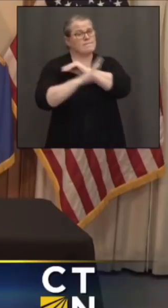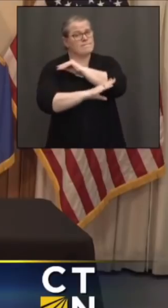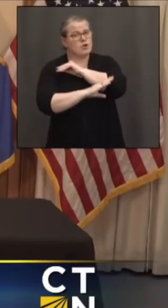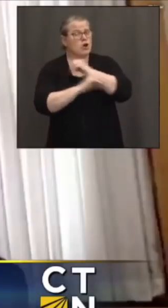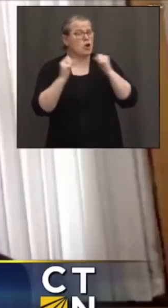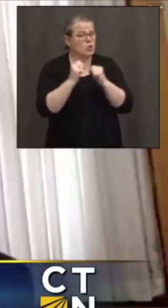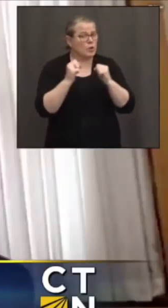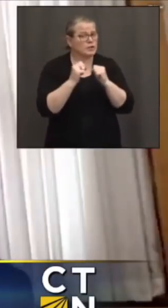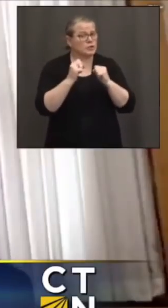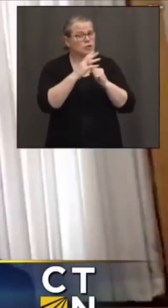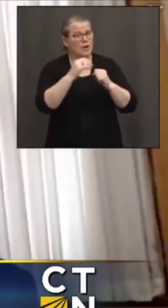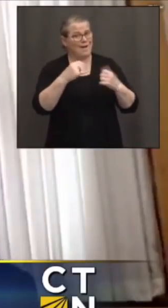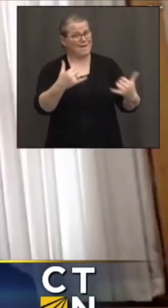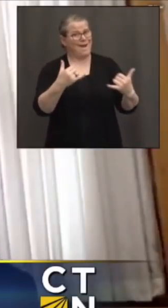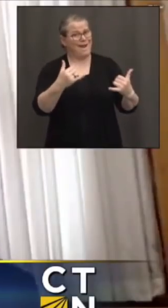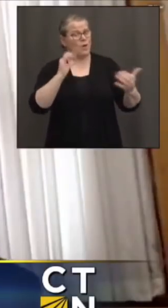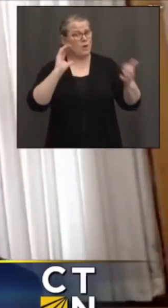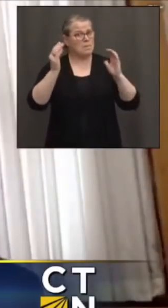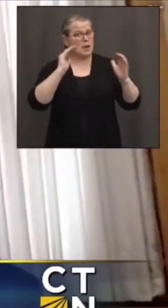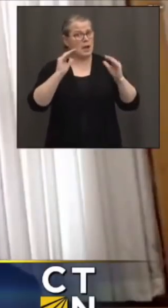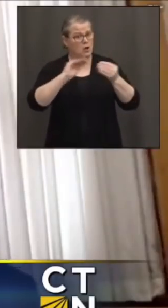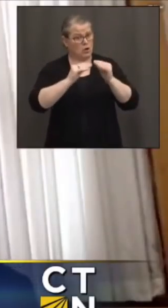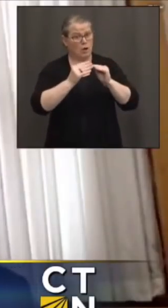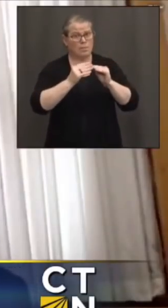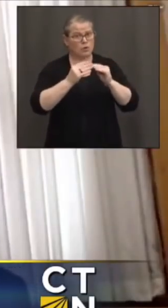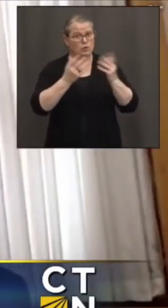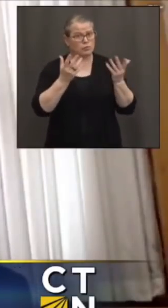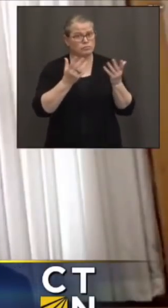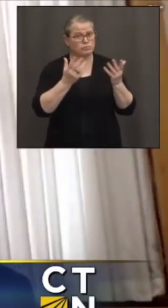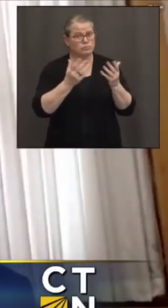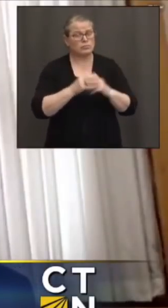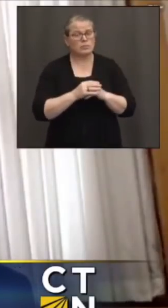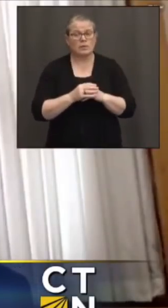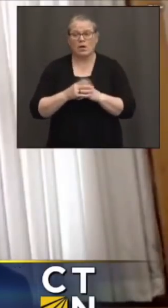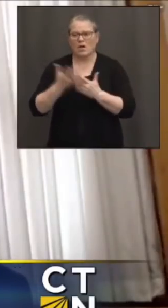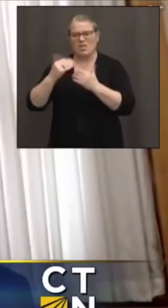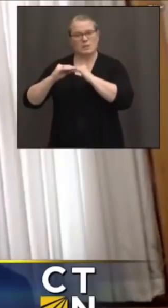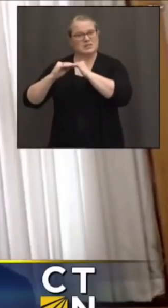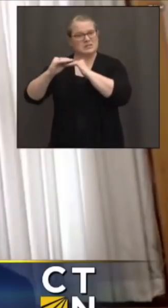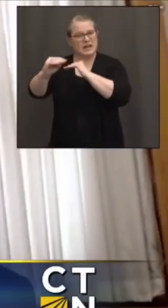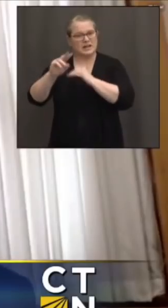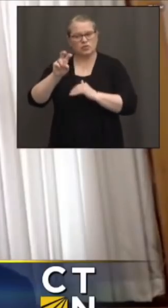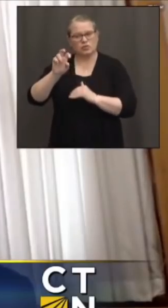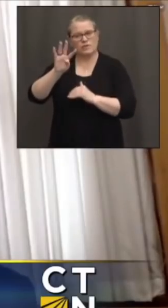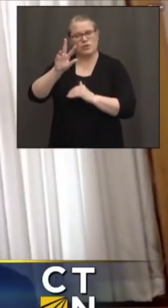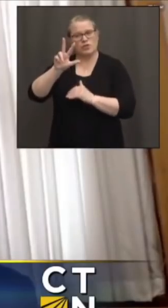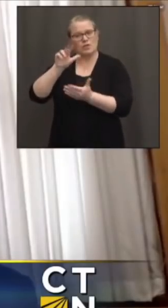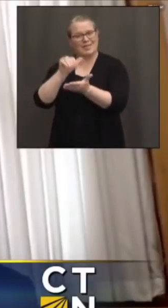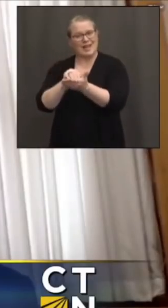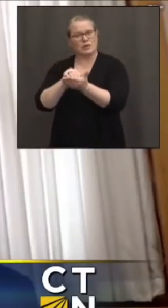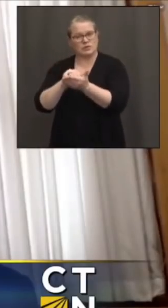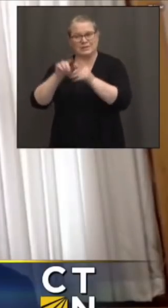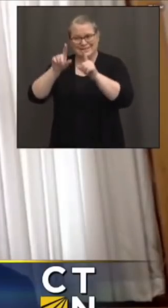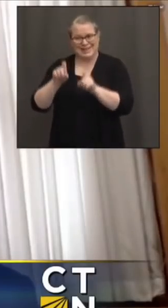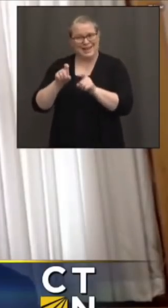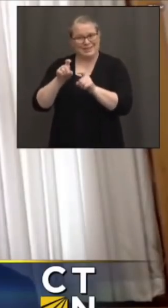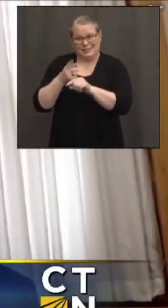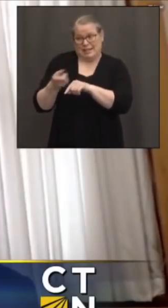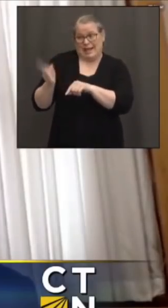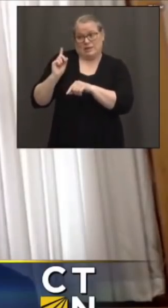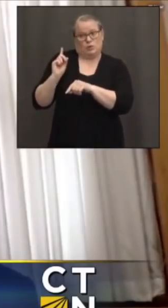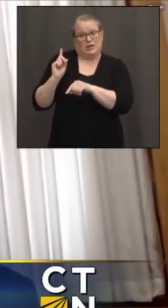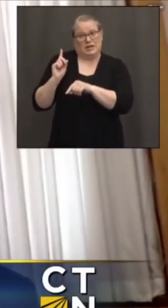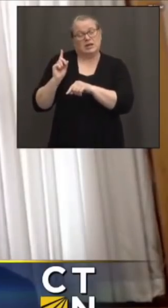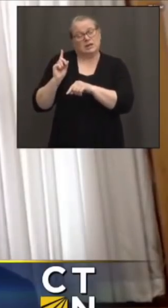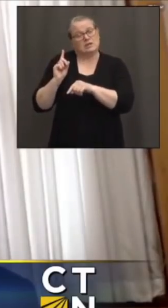Yeah, know, they've been they've been quite steady, actually. I mean, we've had 243,000 tests done over the last week, and that's kind of in the